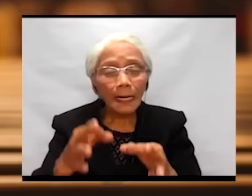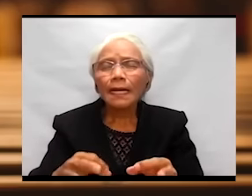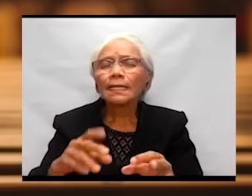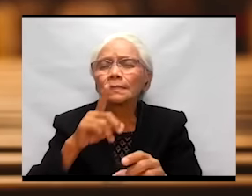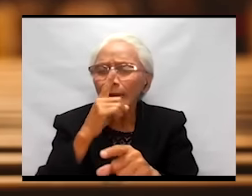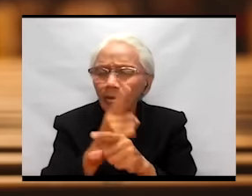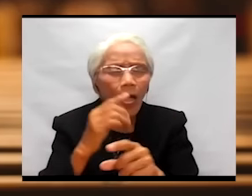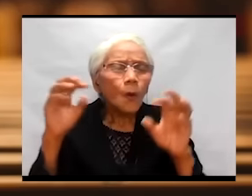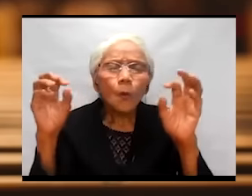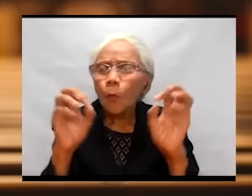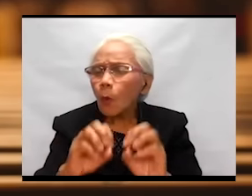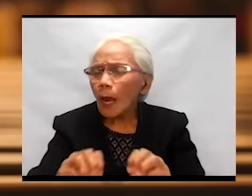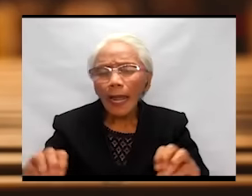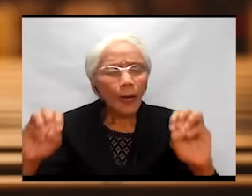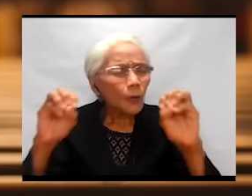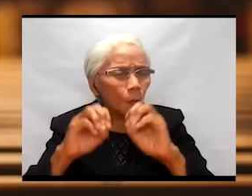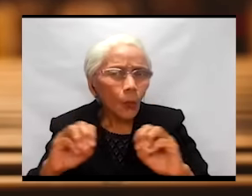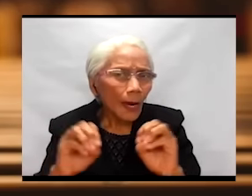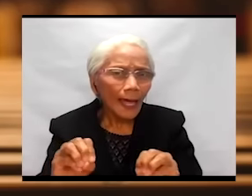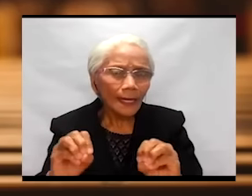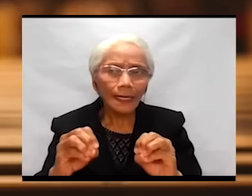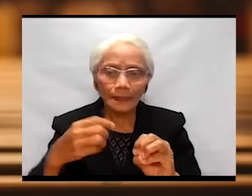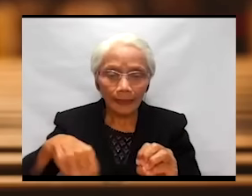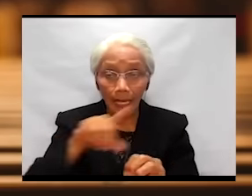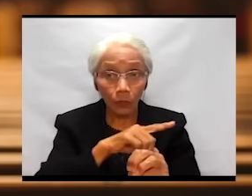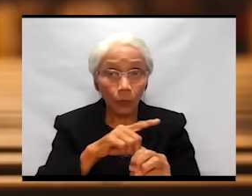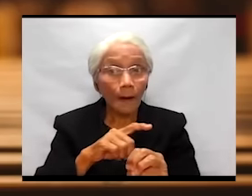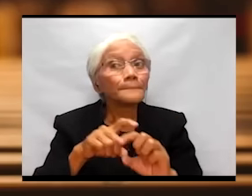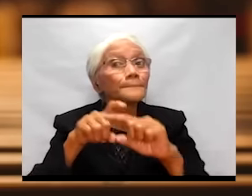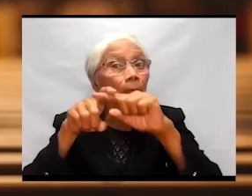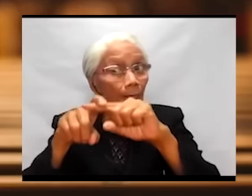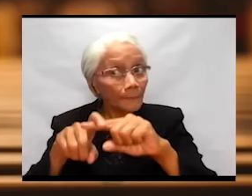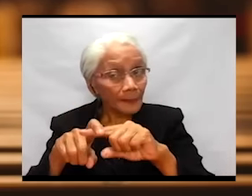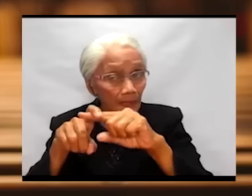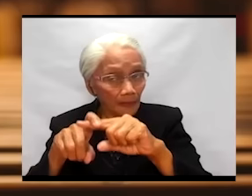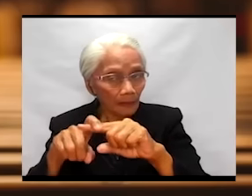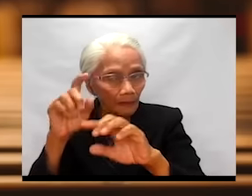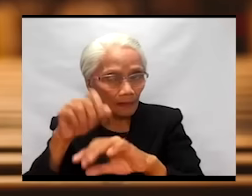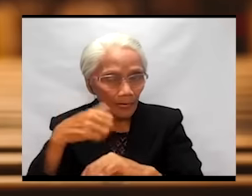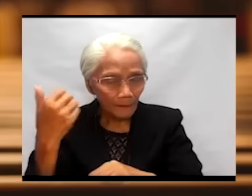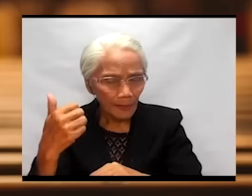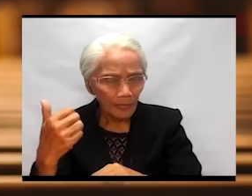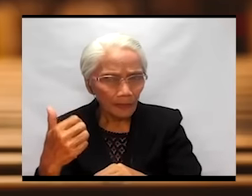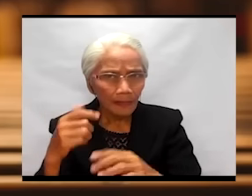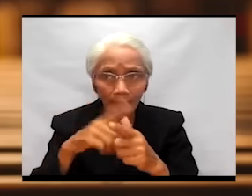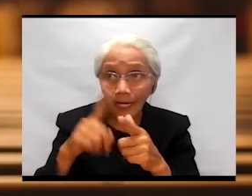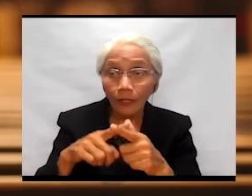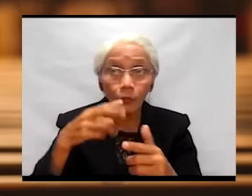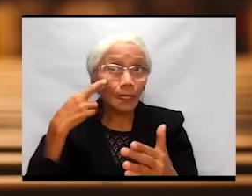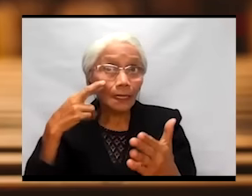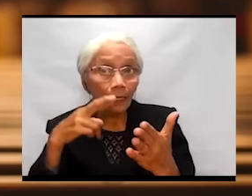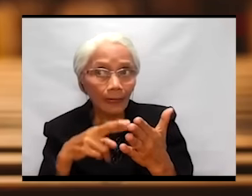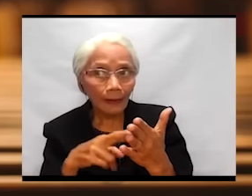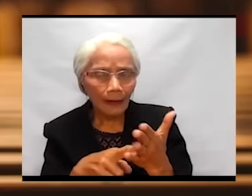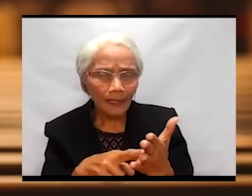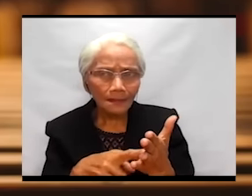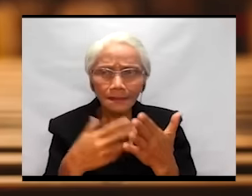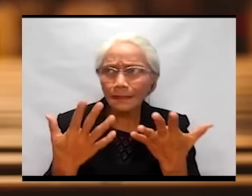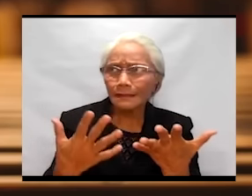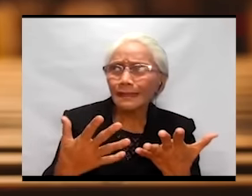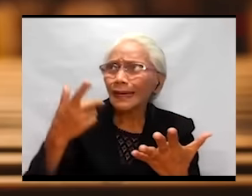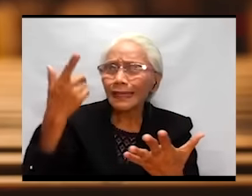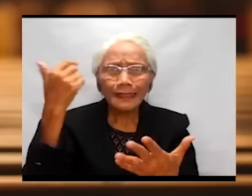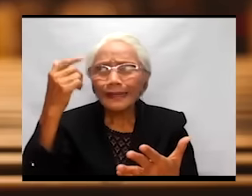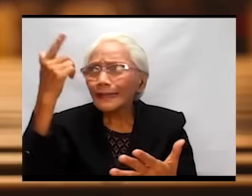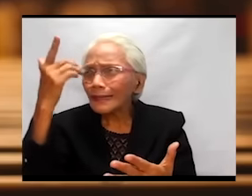iba. And when we realize that the other gods that we have been clinging on to are helpless, then